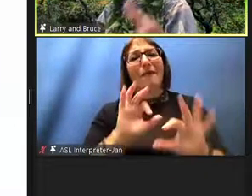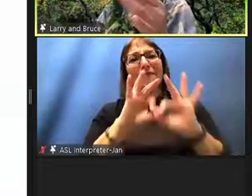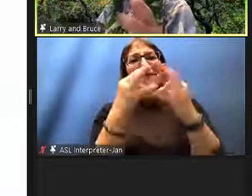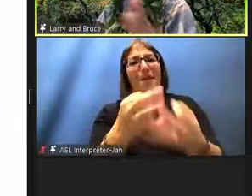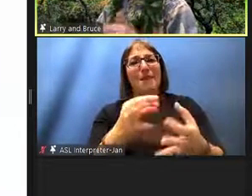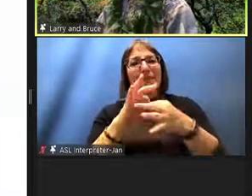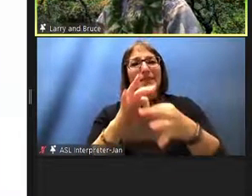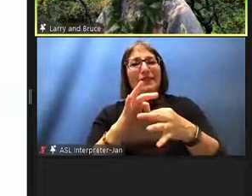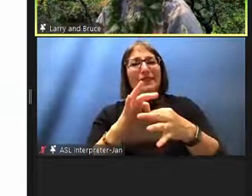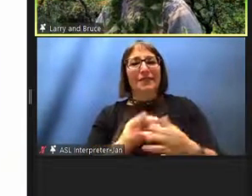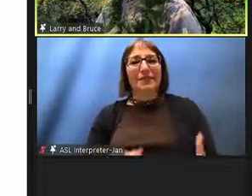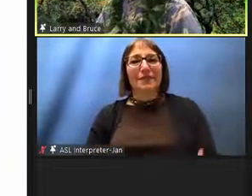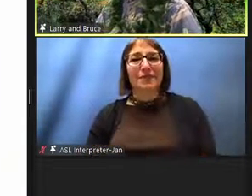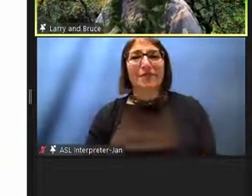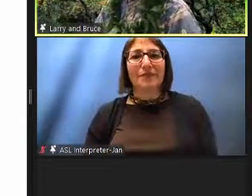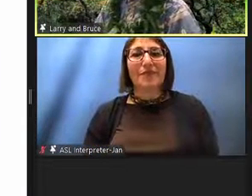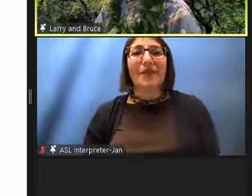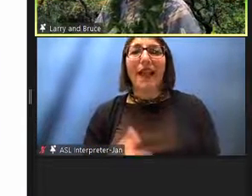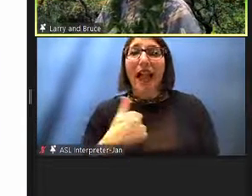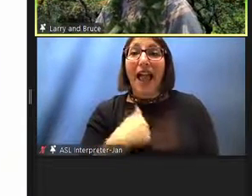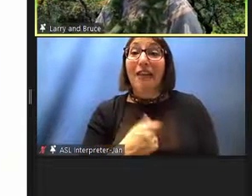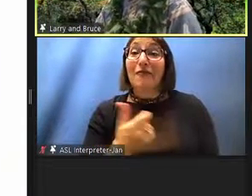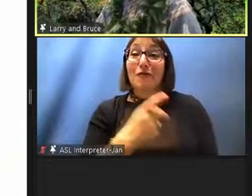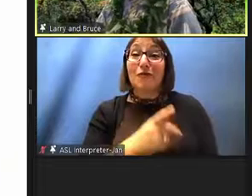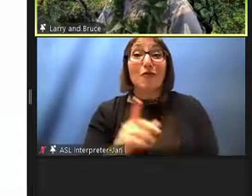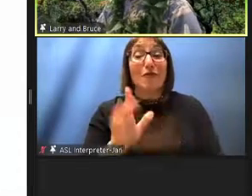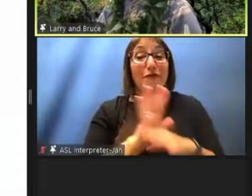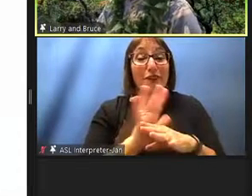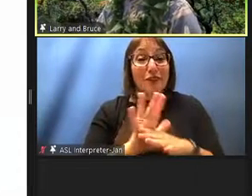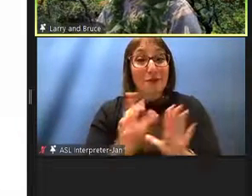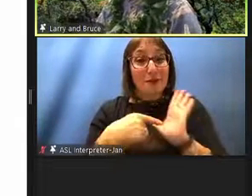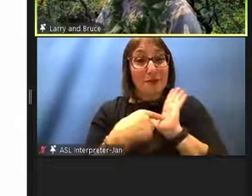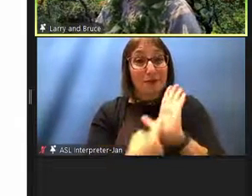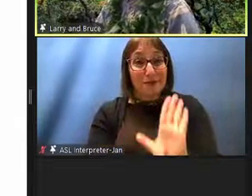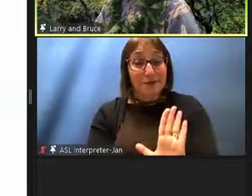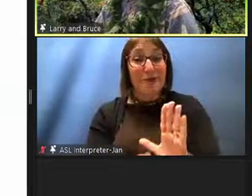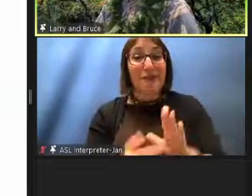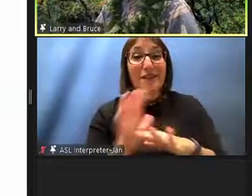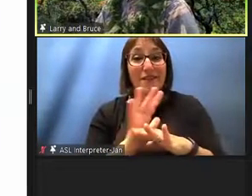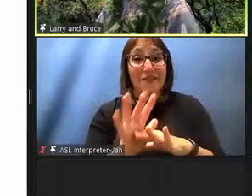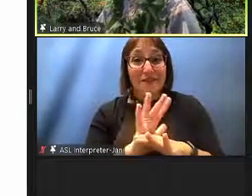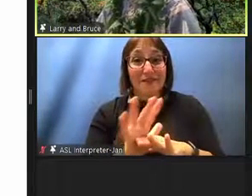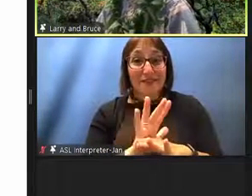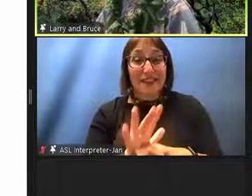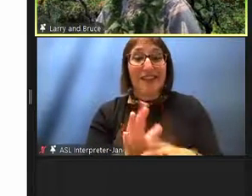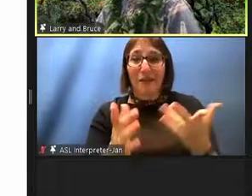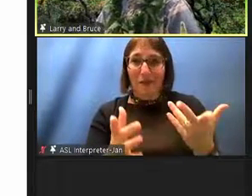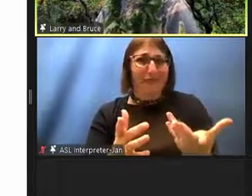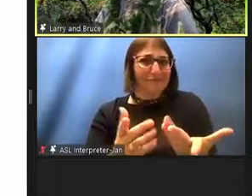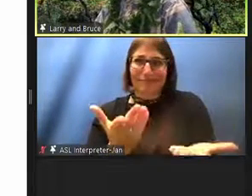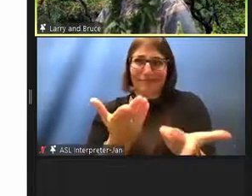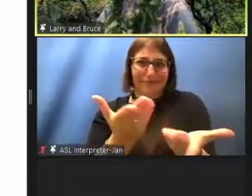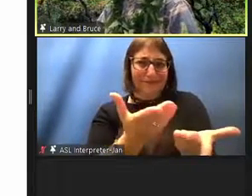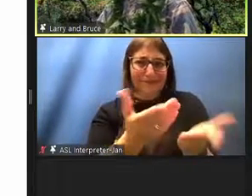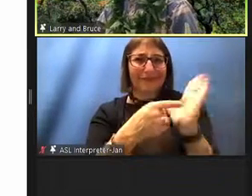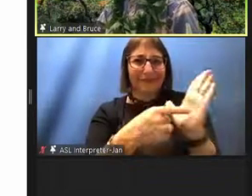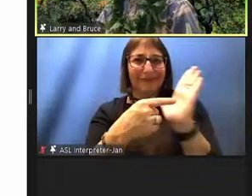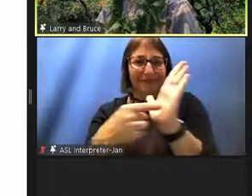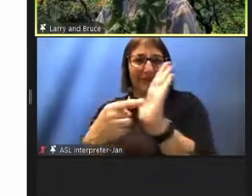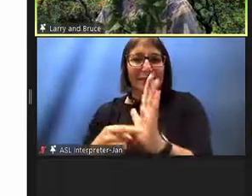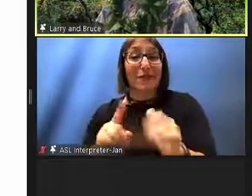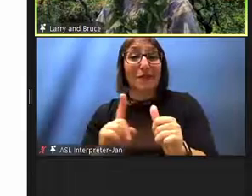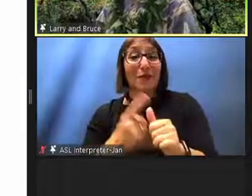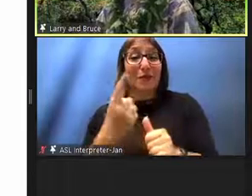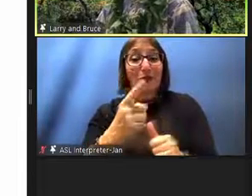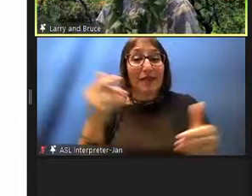We have a few videos here we'd like to share, and I think the videos will speak for themselves. The first one I'll just introduce, which you